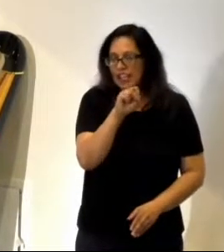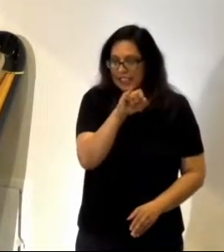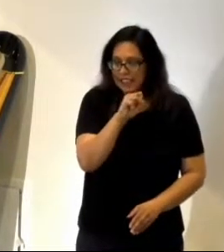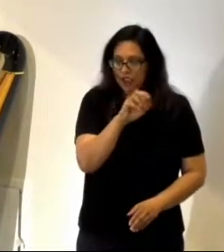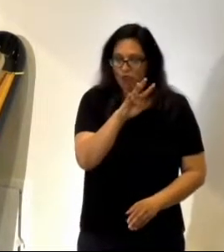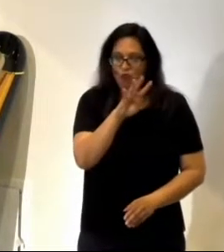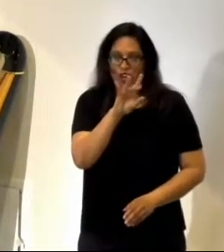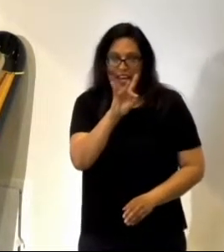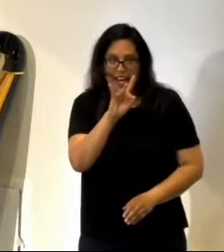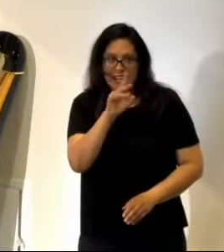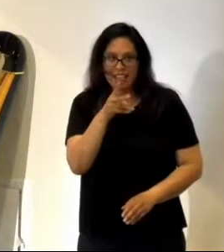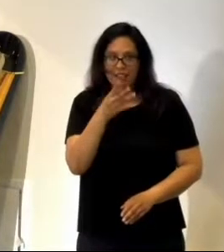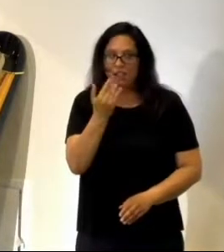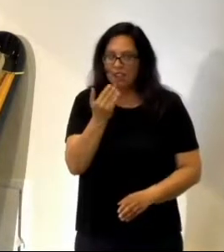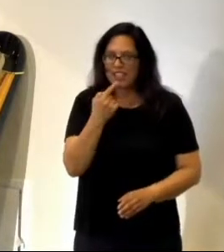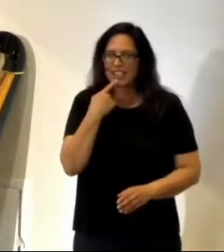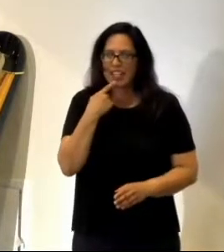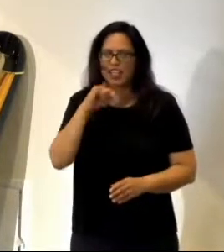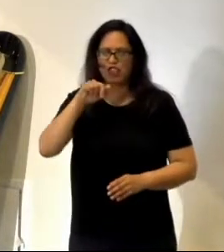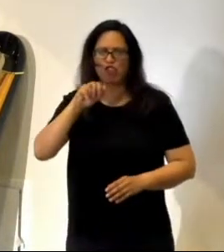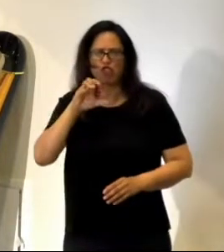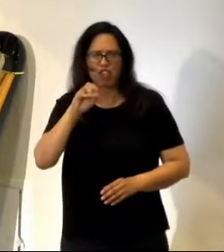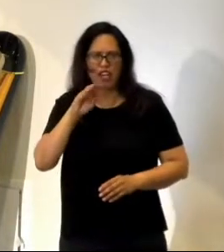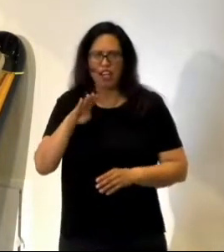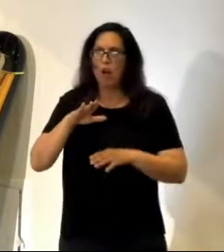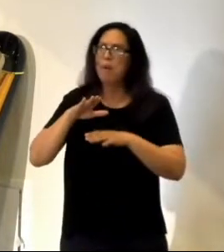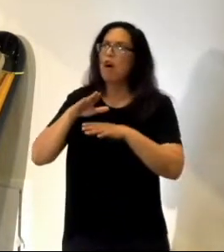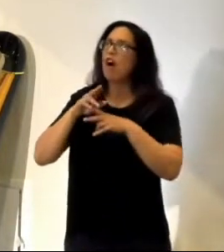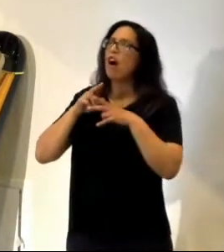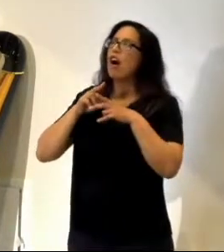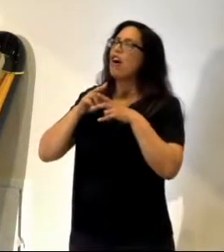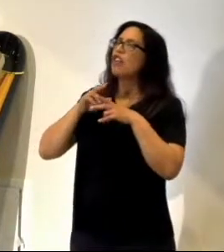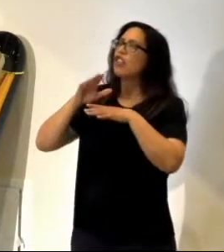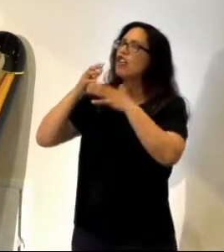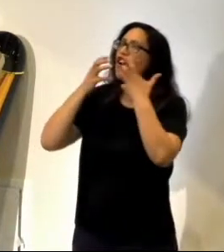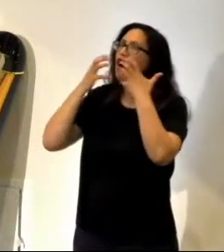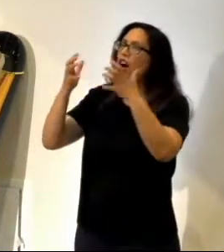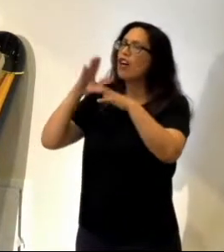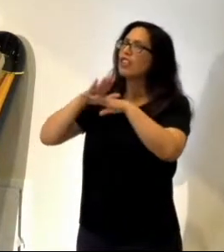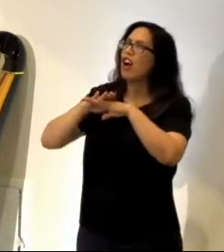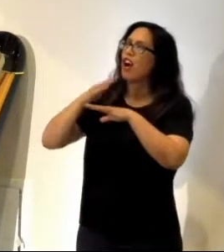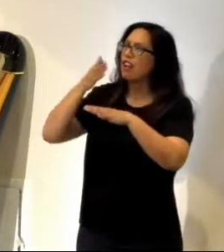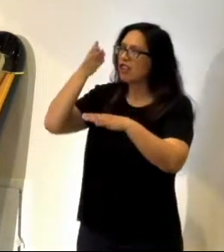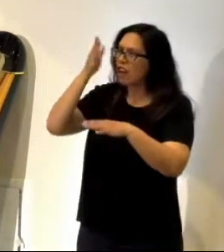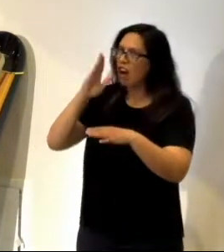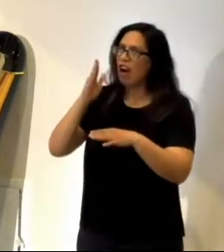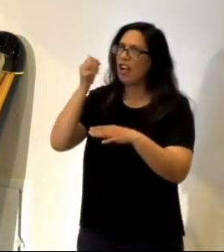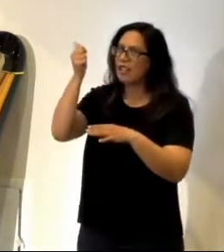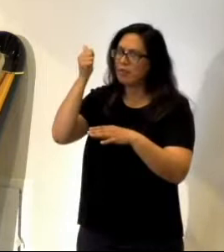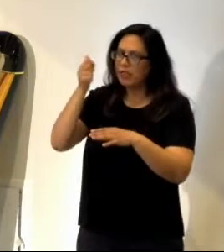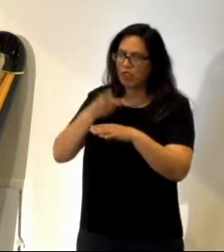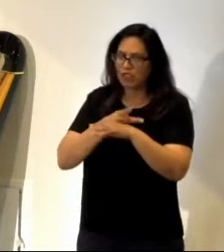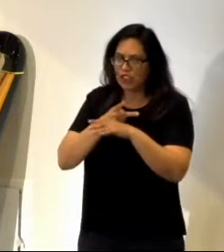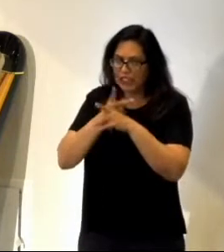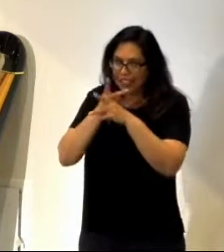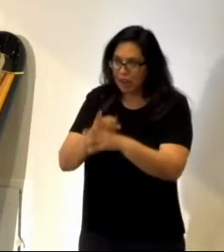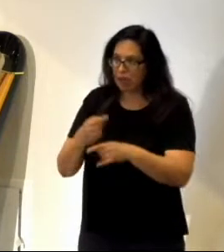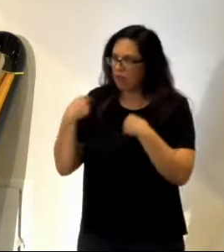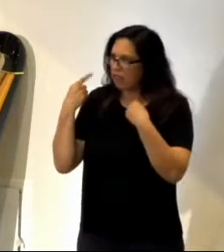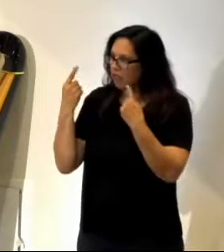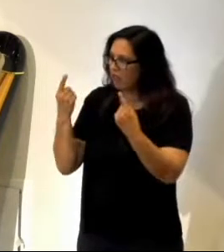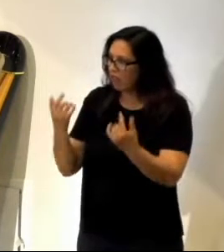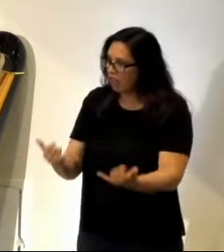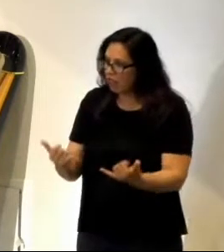Jacob called on God, who has been the shepherd of his life all the day long, even to this day. Numbers